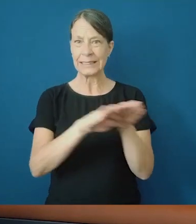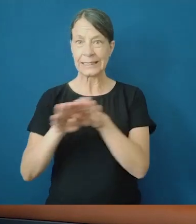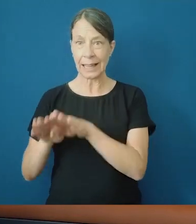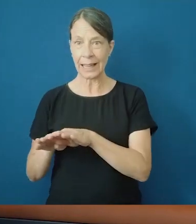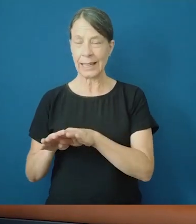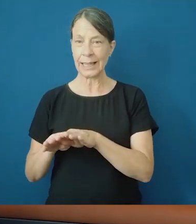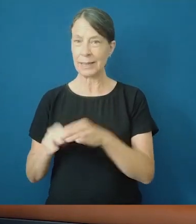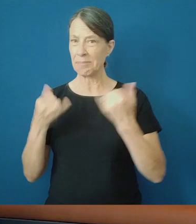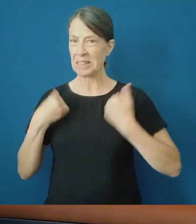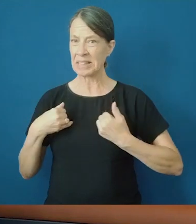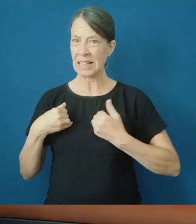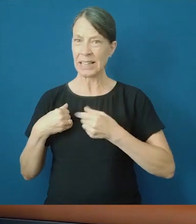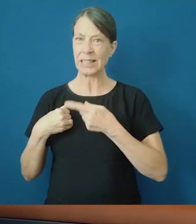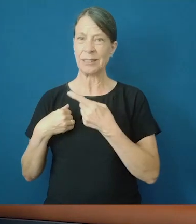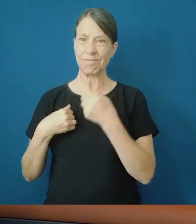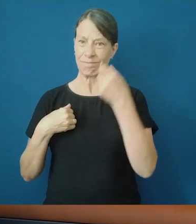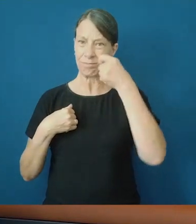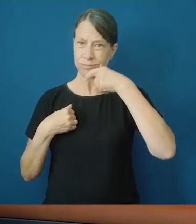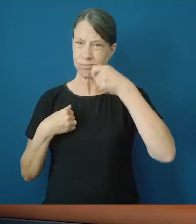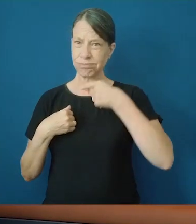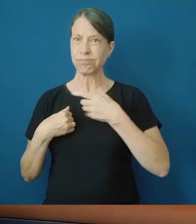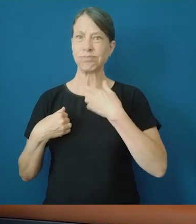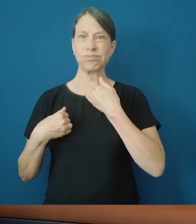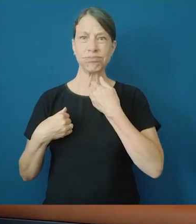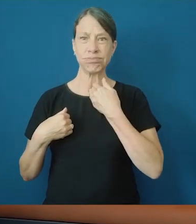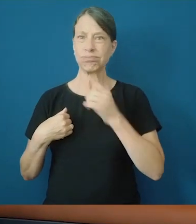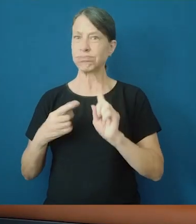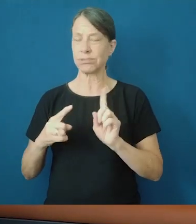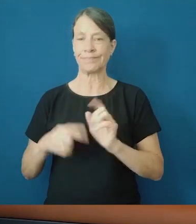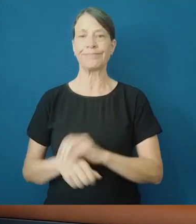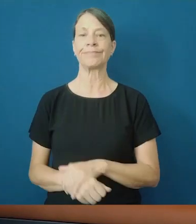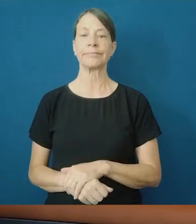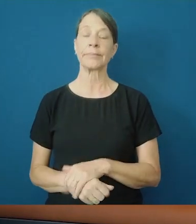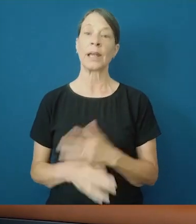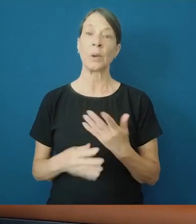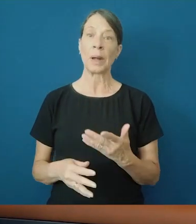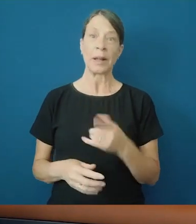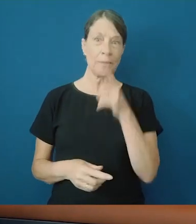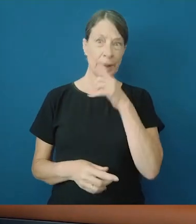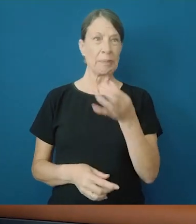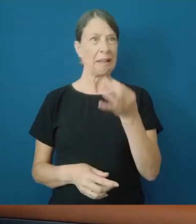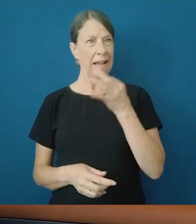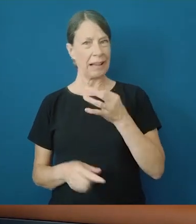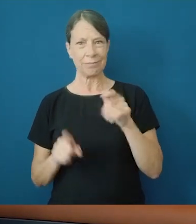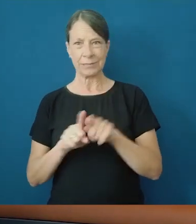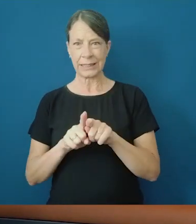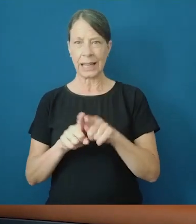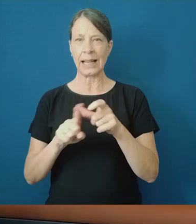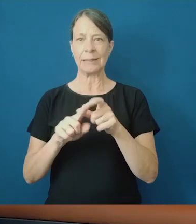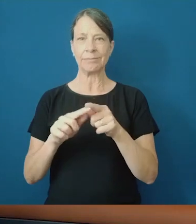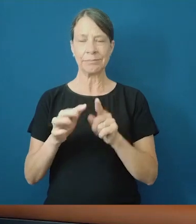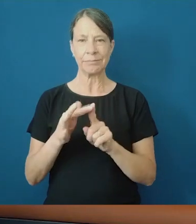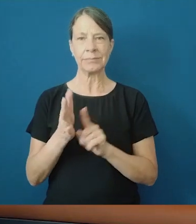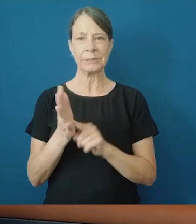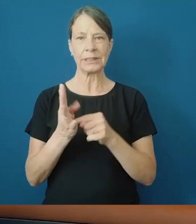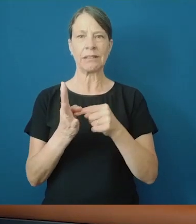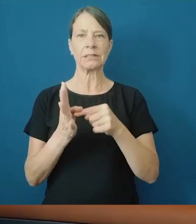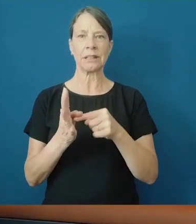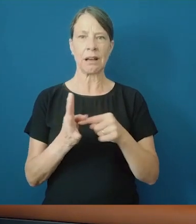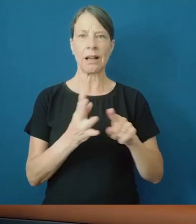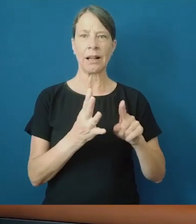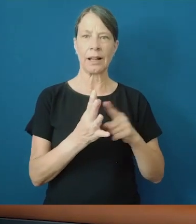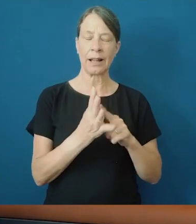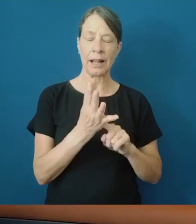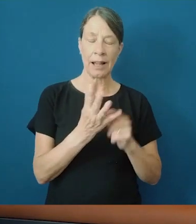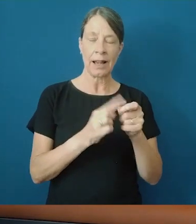The first question is whether different variants of the virus have different symptoms. It's an interesting question because our understanding of the disease